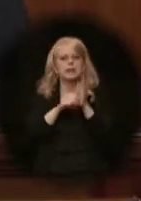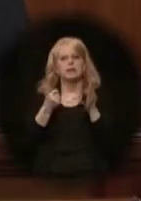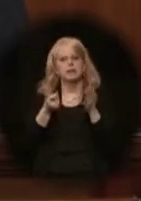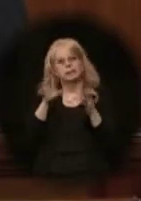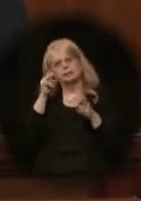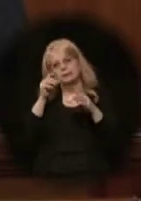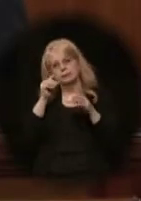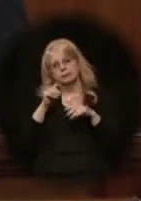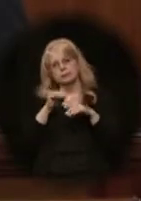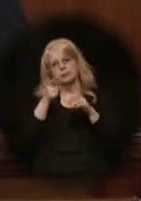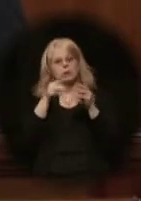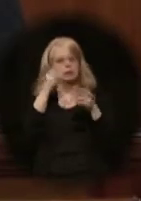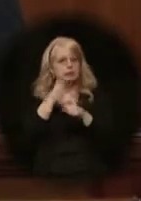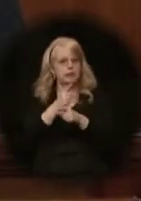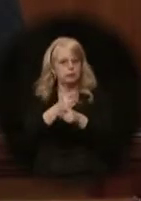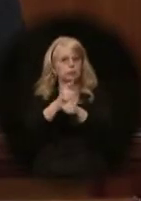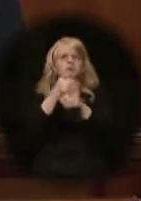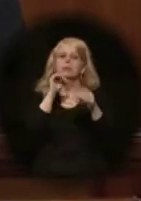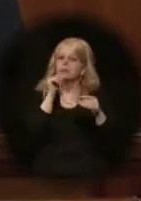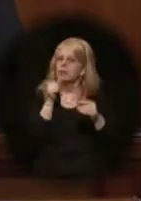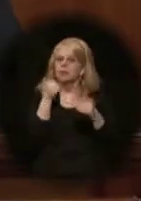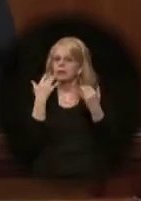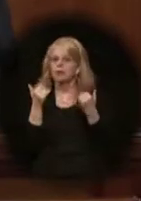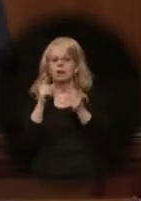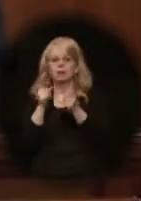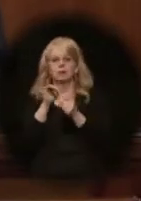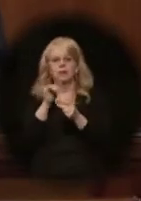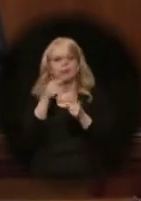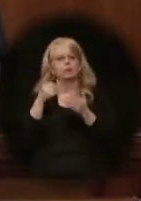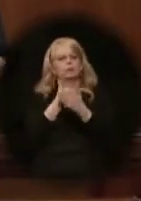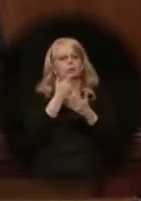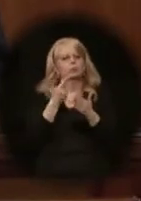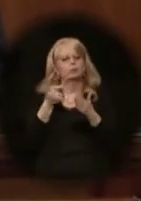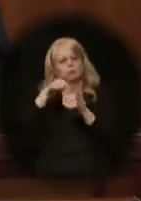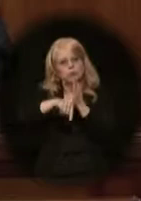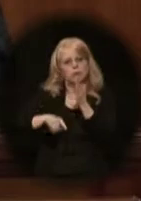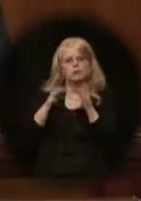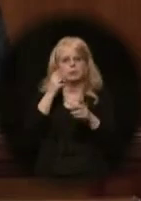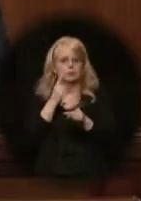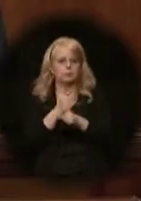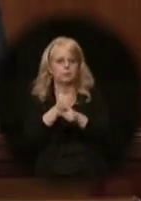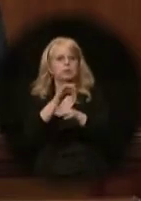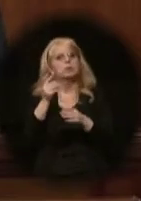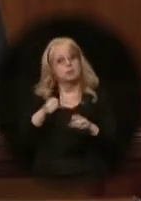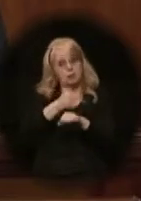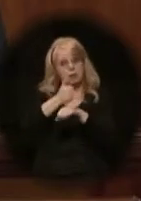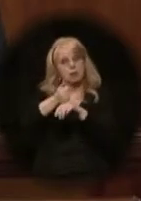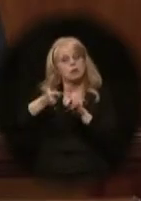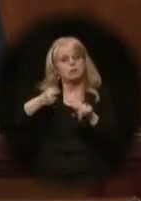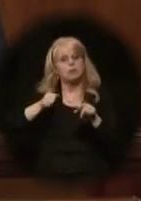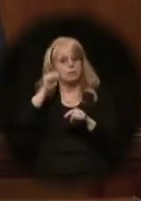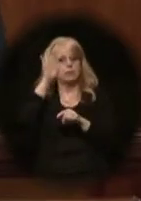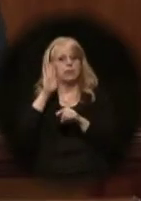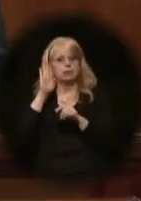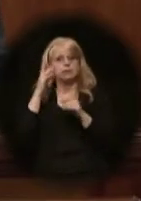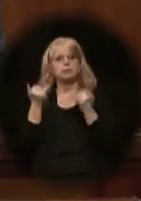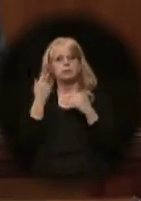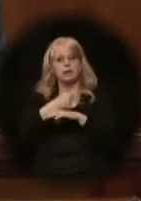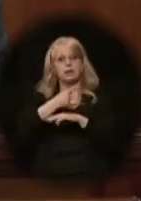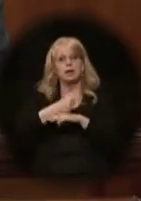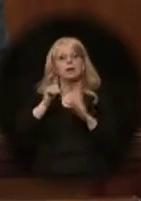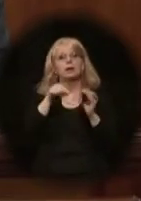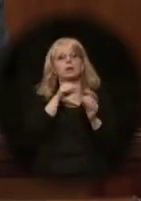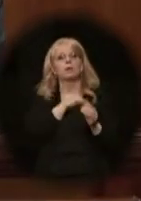Alaska's new, more rigorous standards. Alaska's standards set by Alaskans. Today's qualifying exam